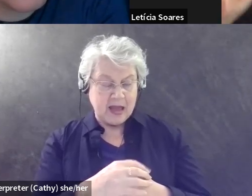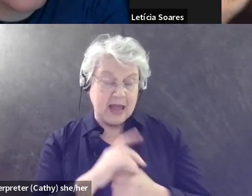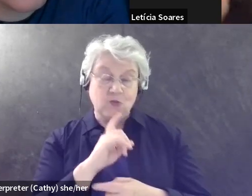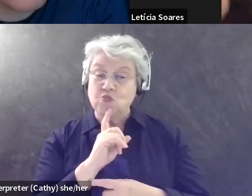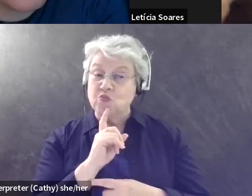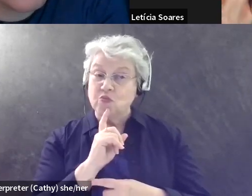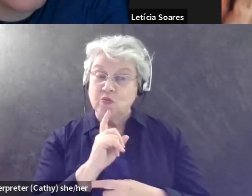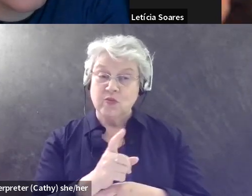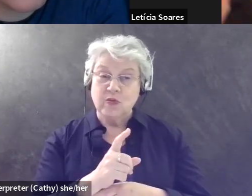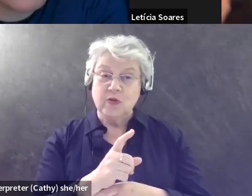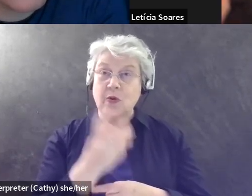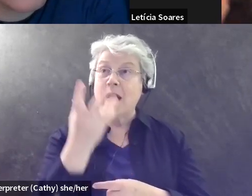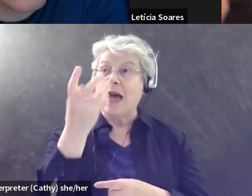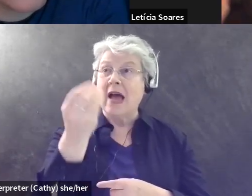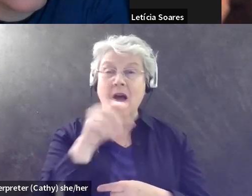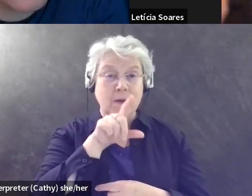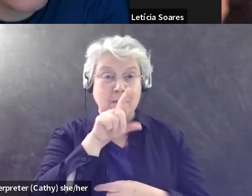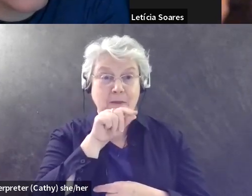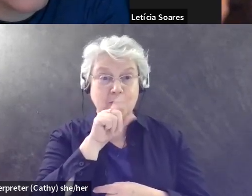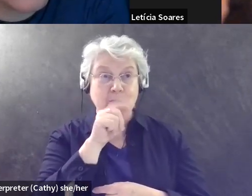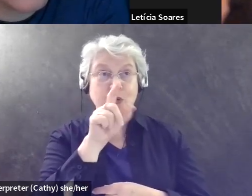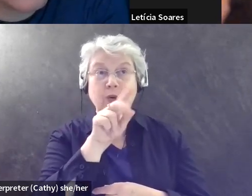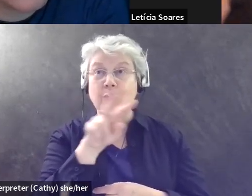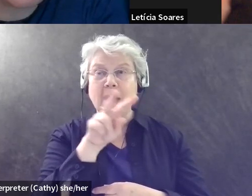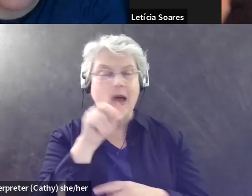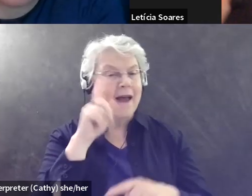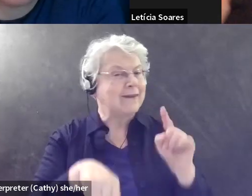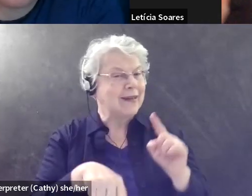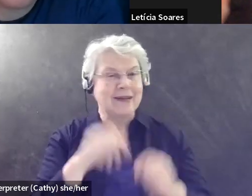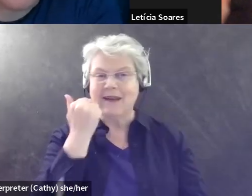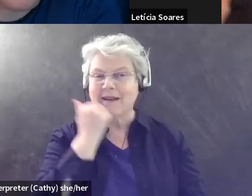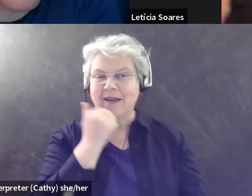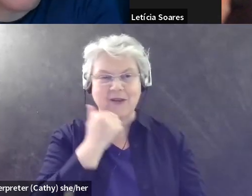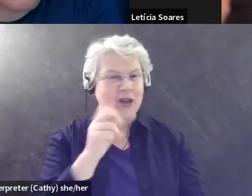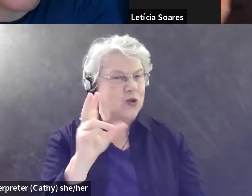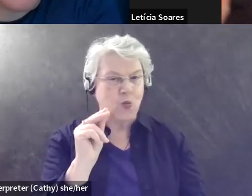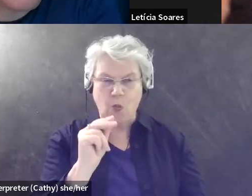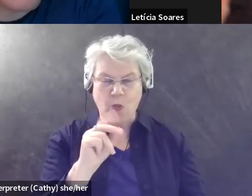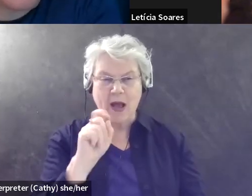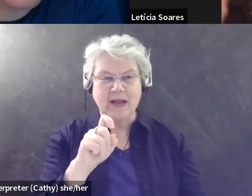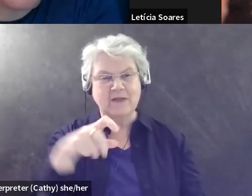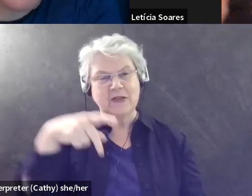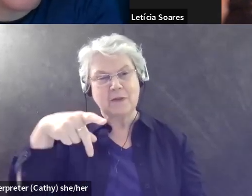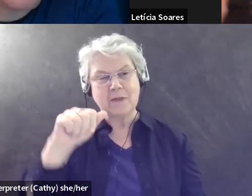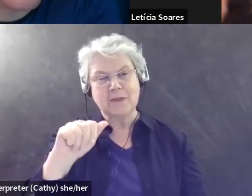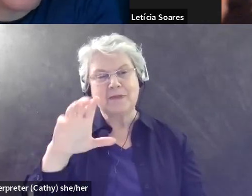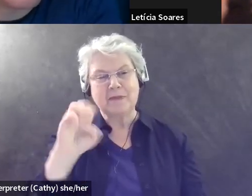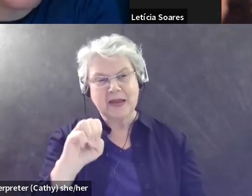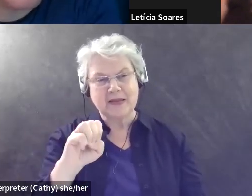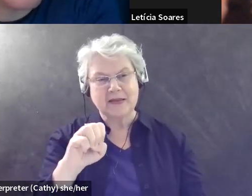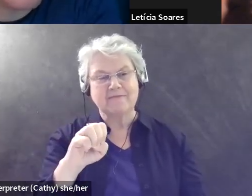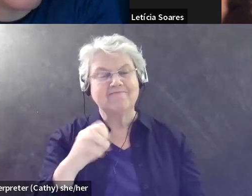I'm averting and outing. It's not something I can do every day. I need to pace myself very well.